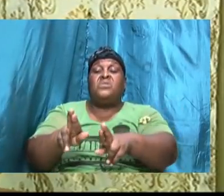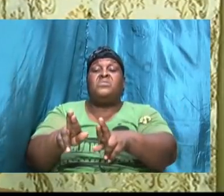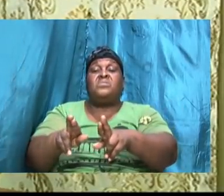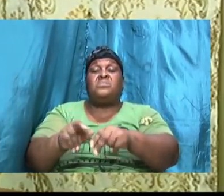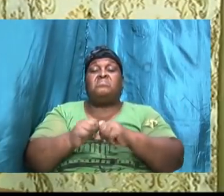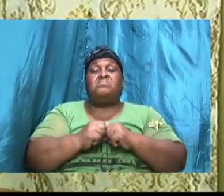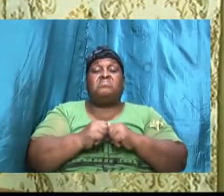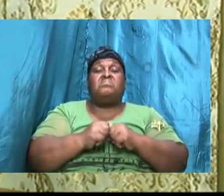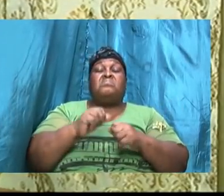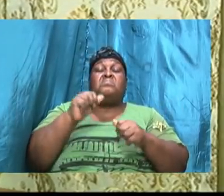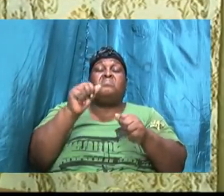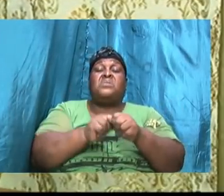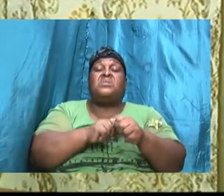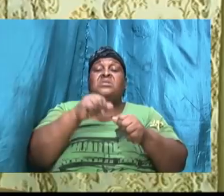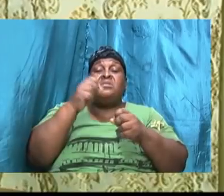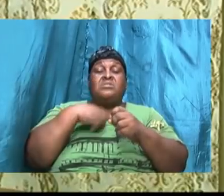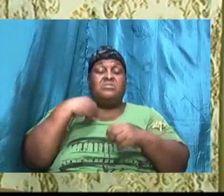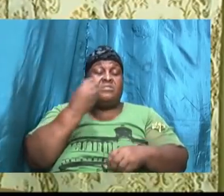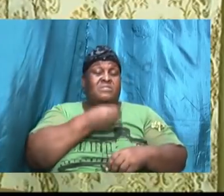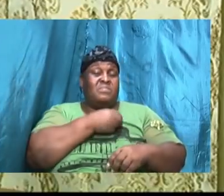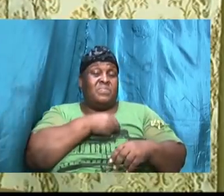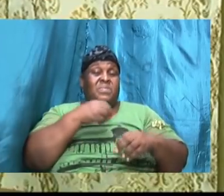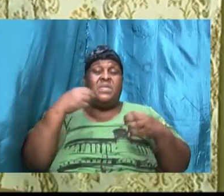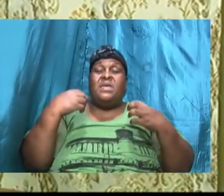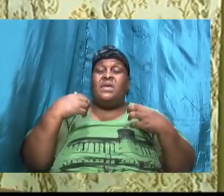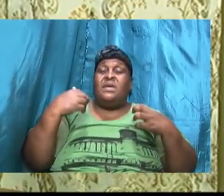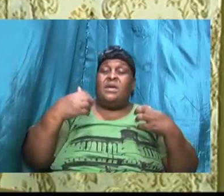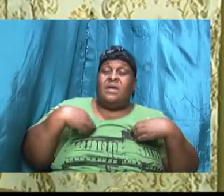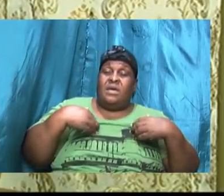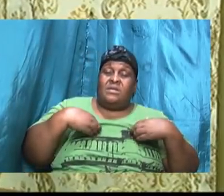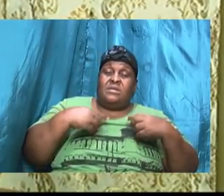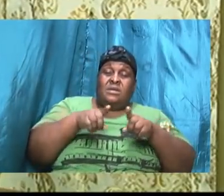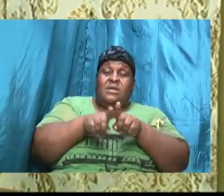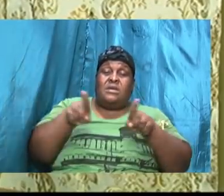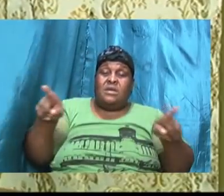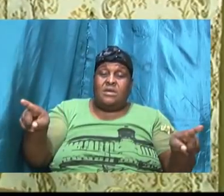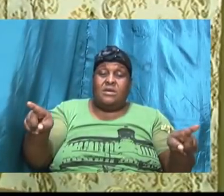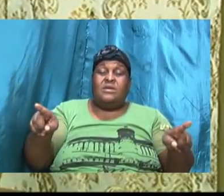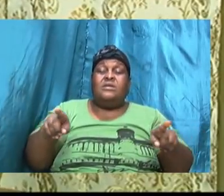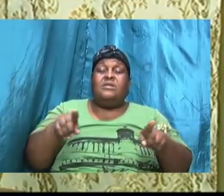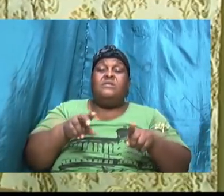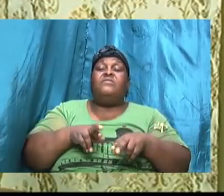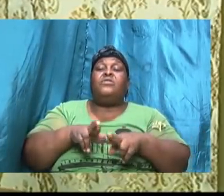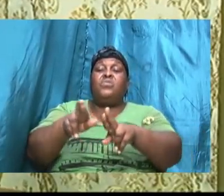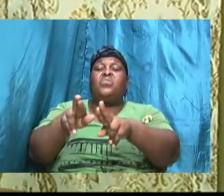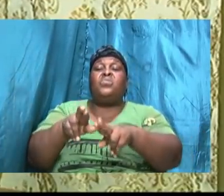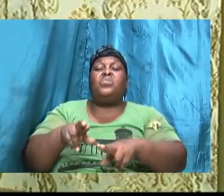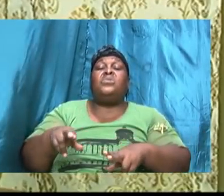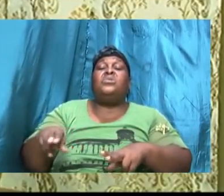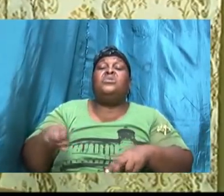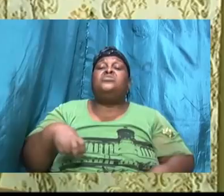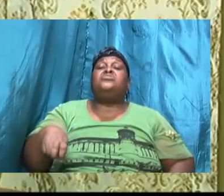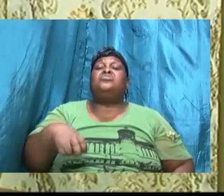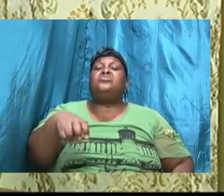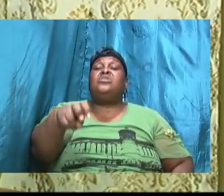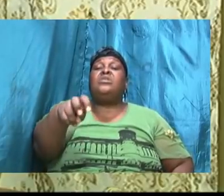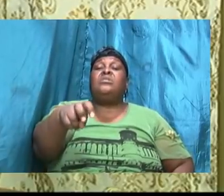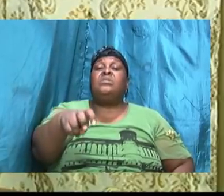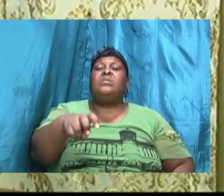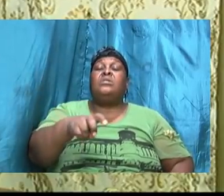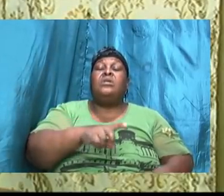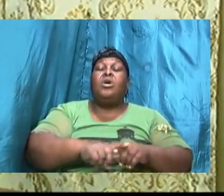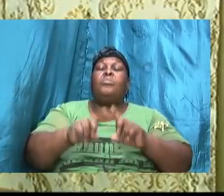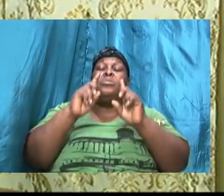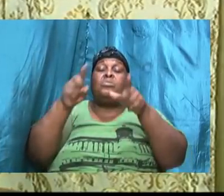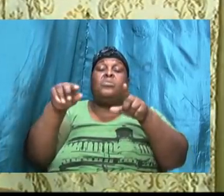each of us has a different road to travel but we are going to the same place